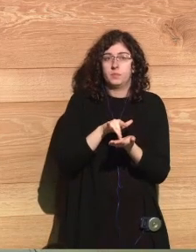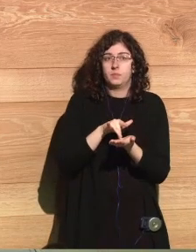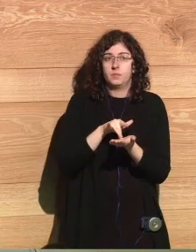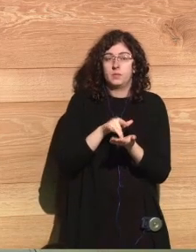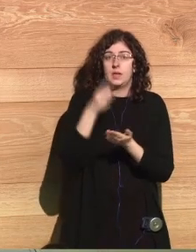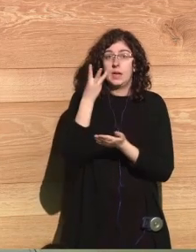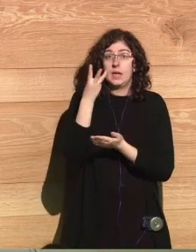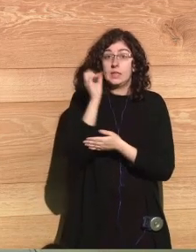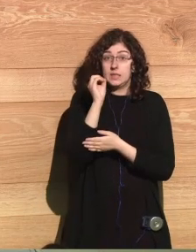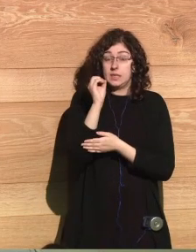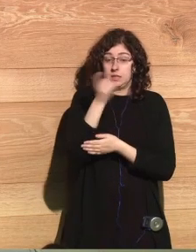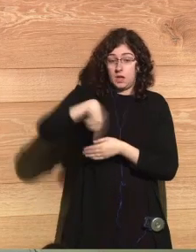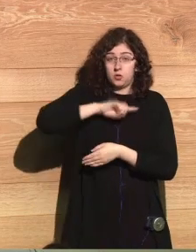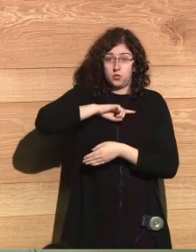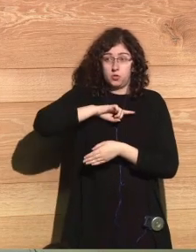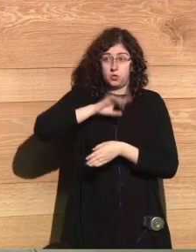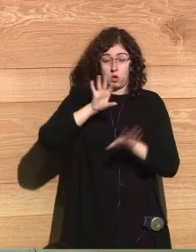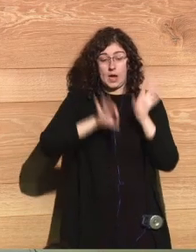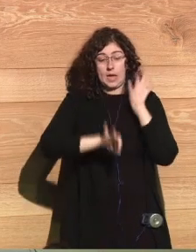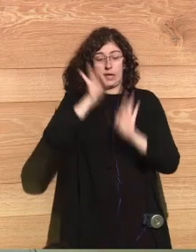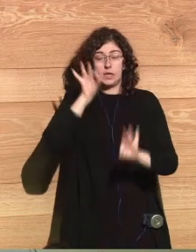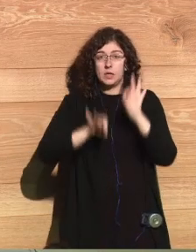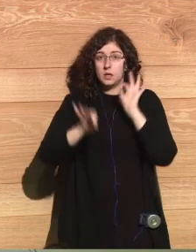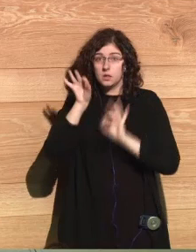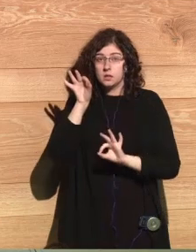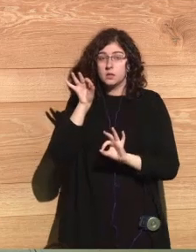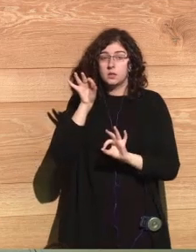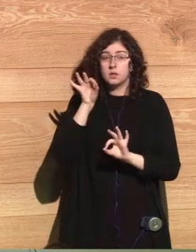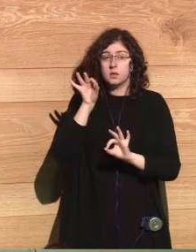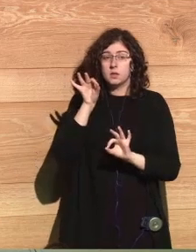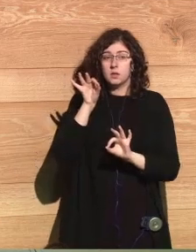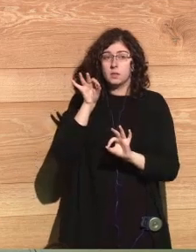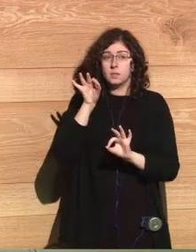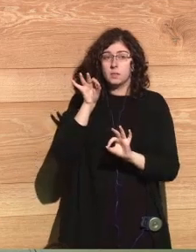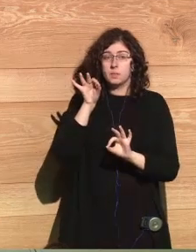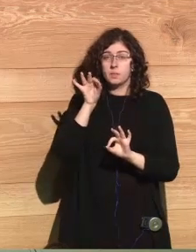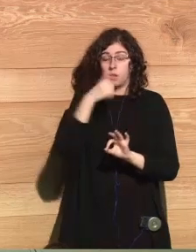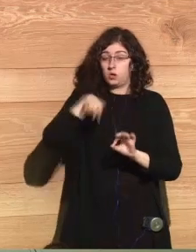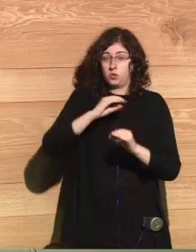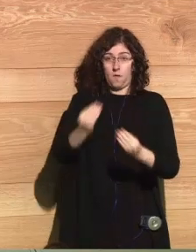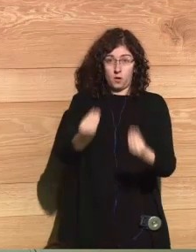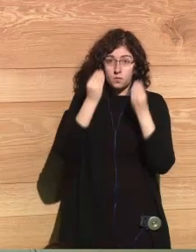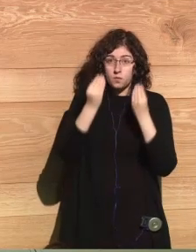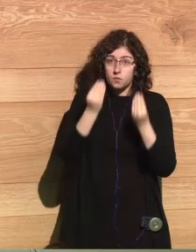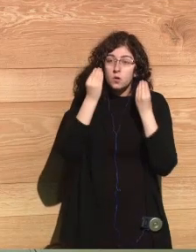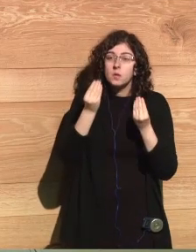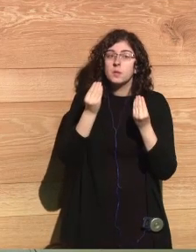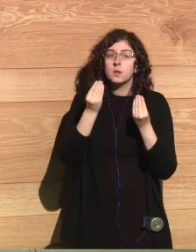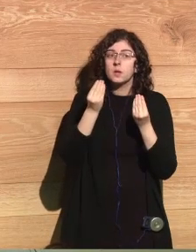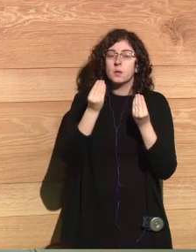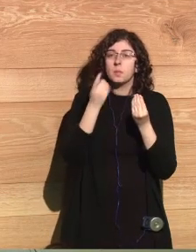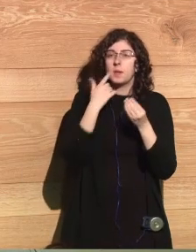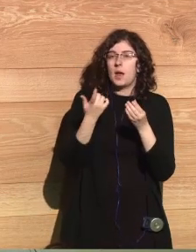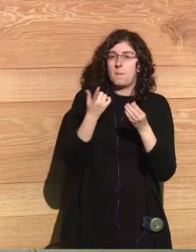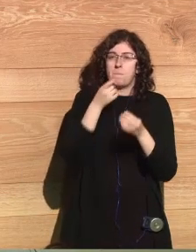chosen and been trained to decode secret messages for